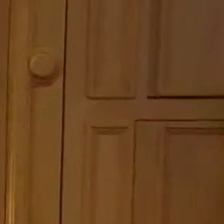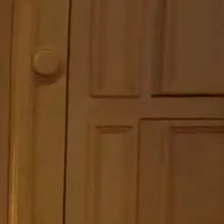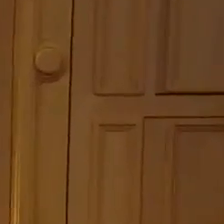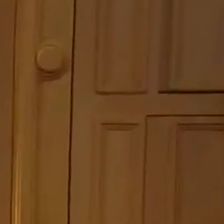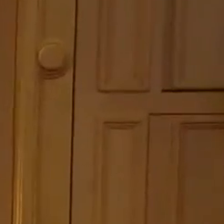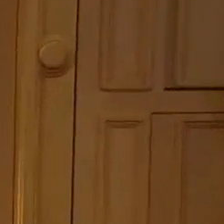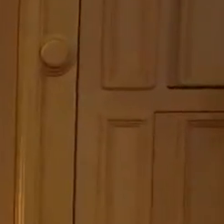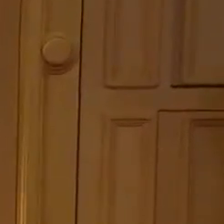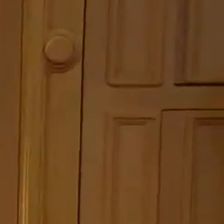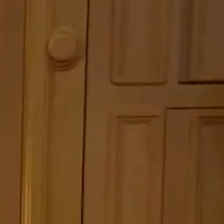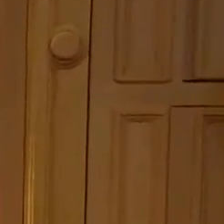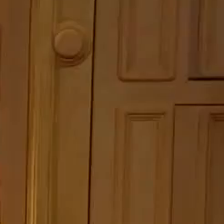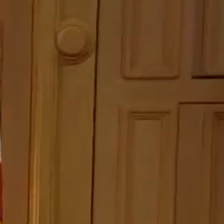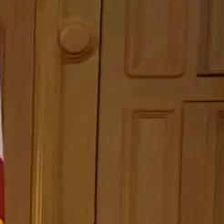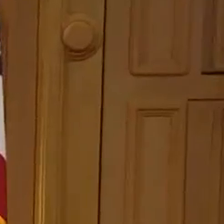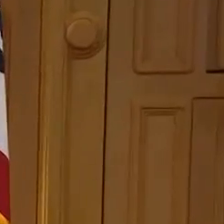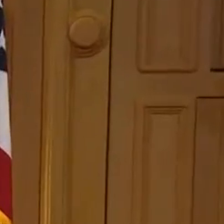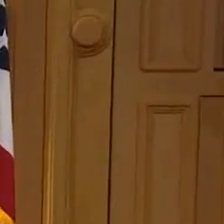Good afternoon, everybody.